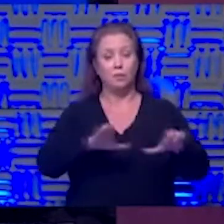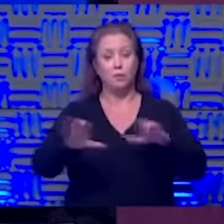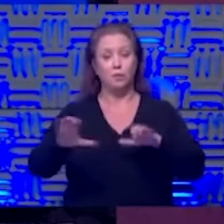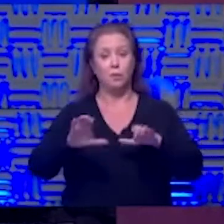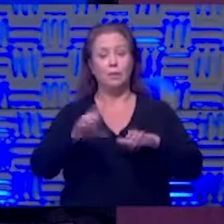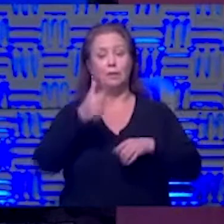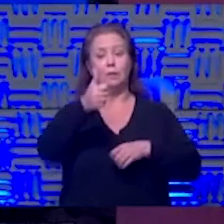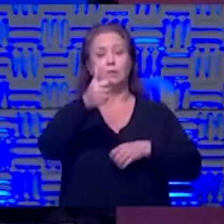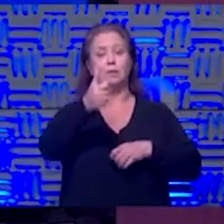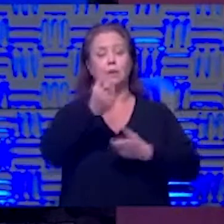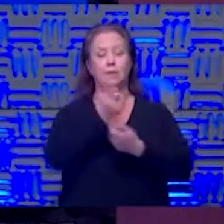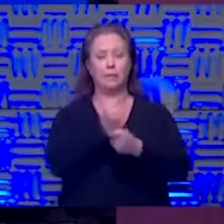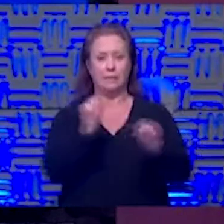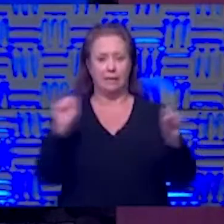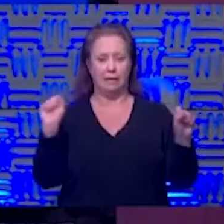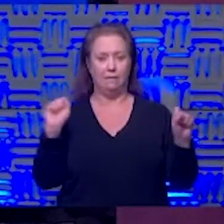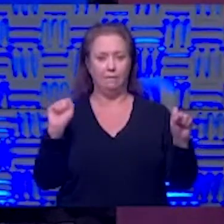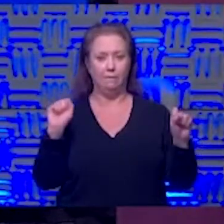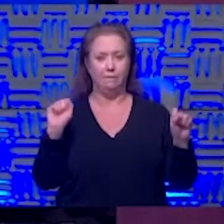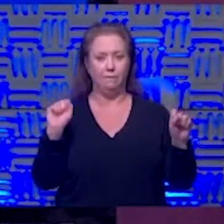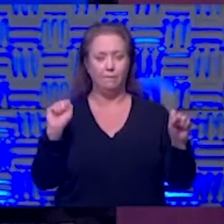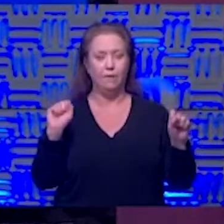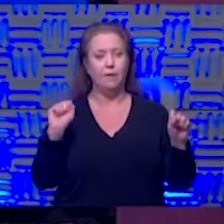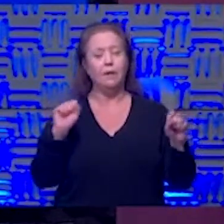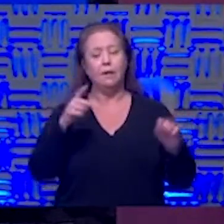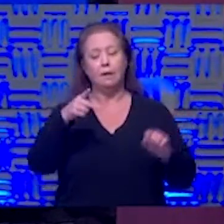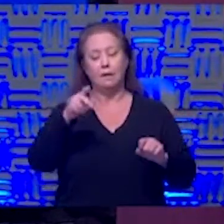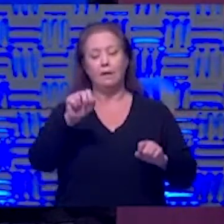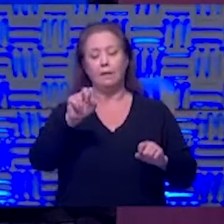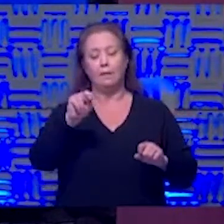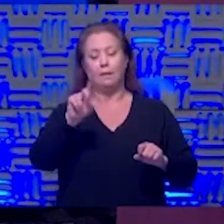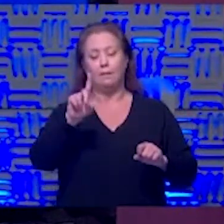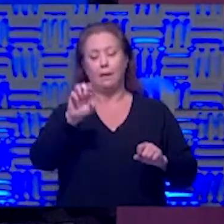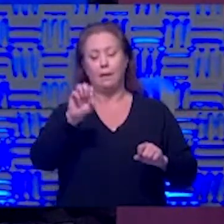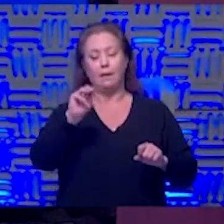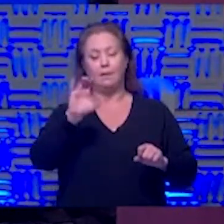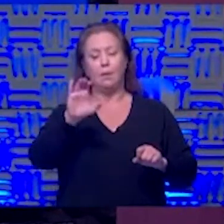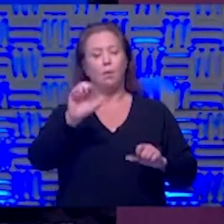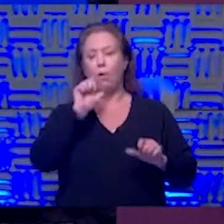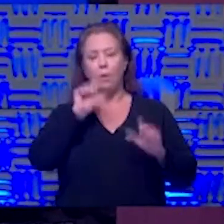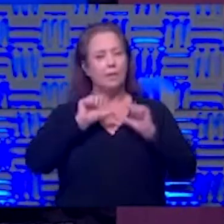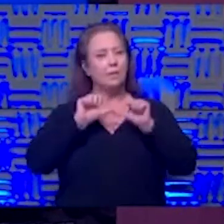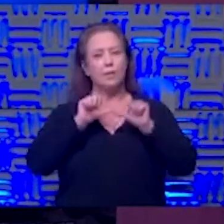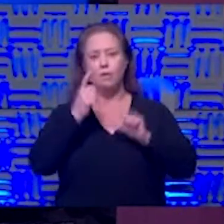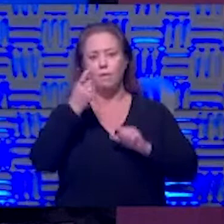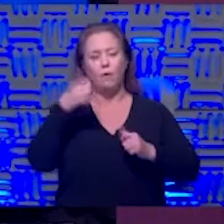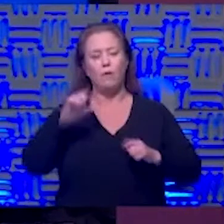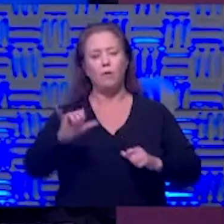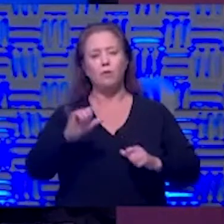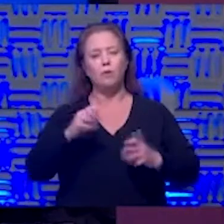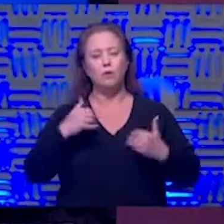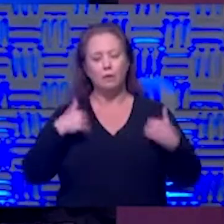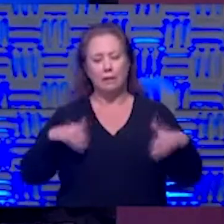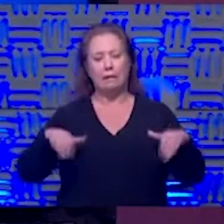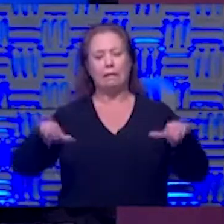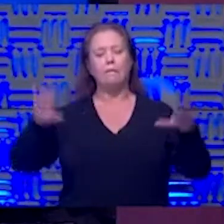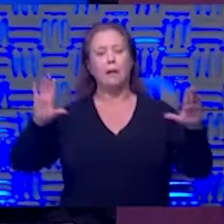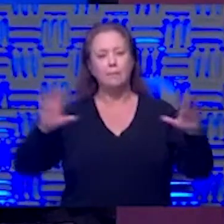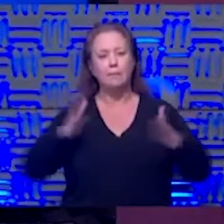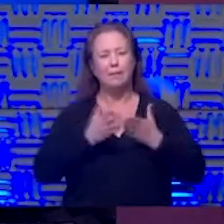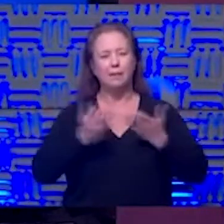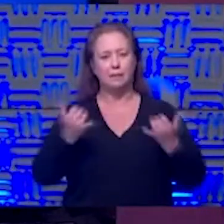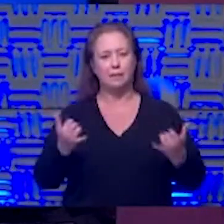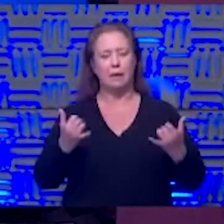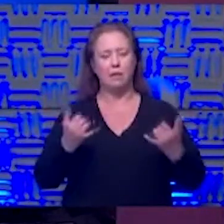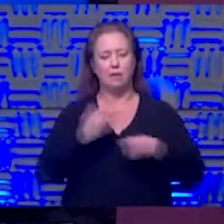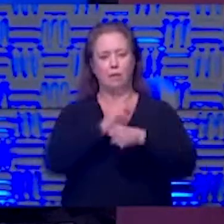yourself and your loved ones and everybody else safe the pandemic is not forever so we make a sacrifice in the short run to keep people